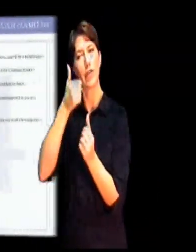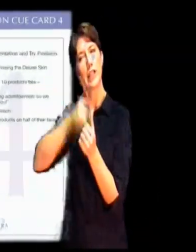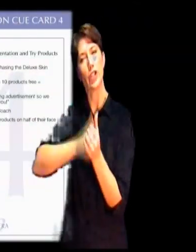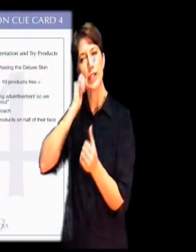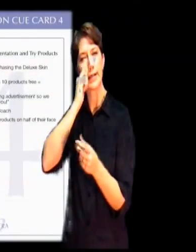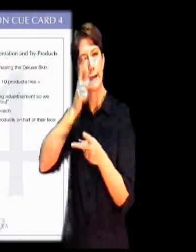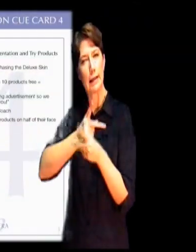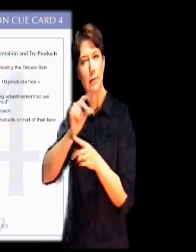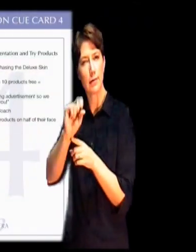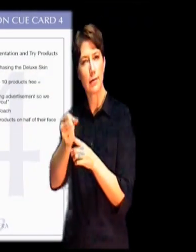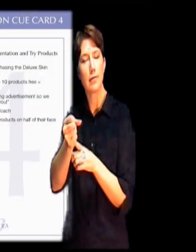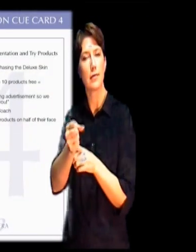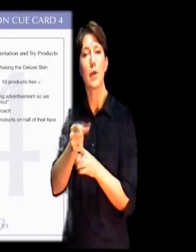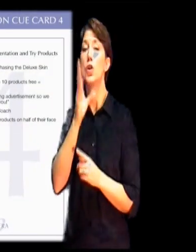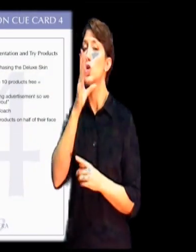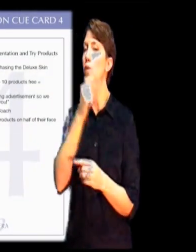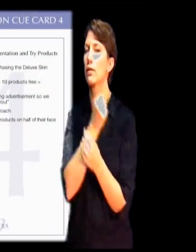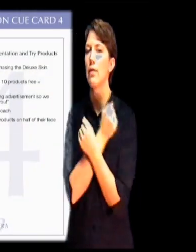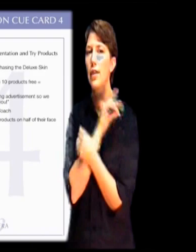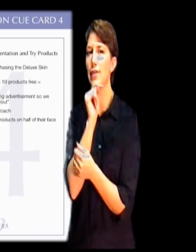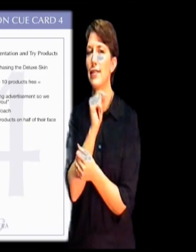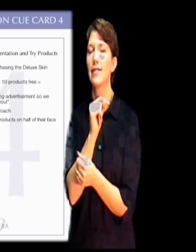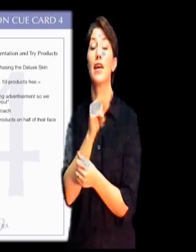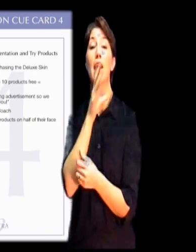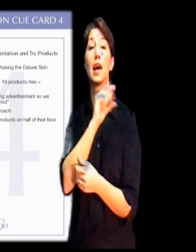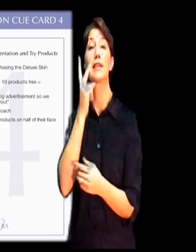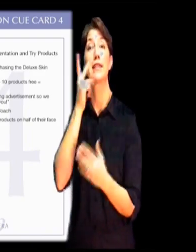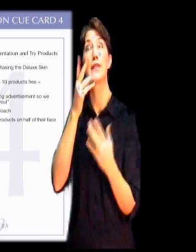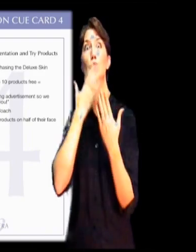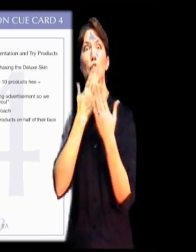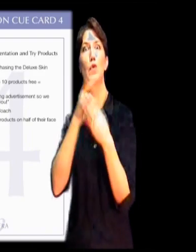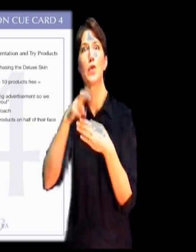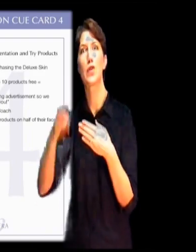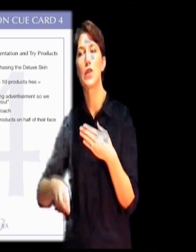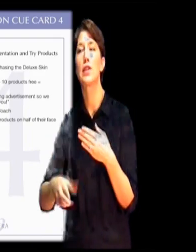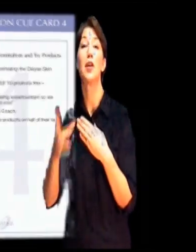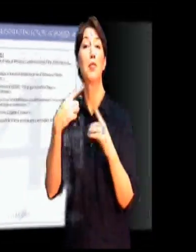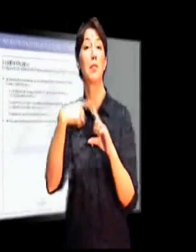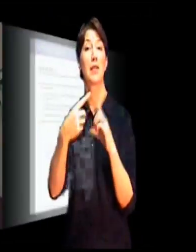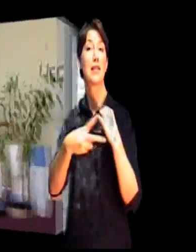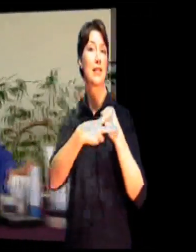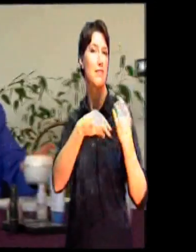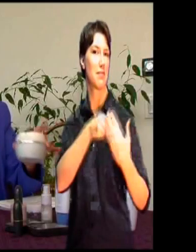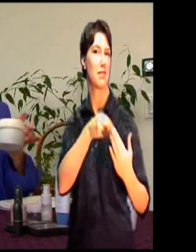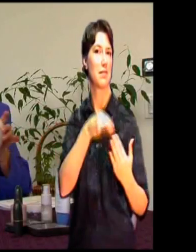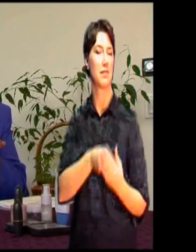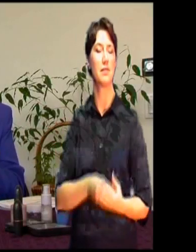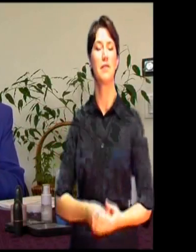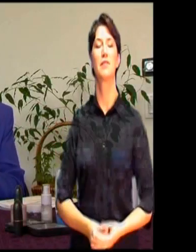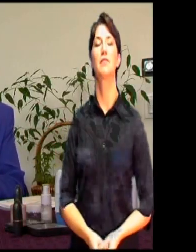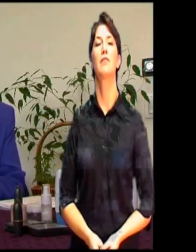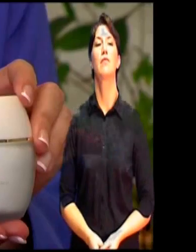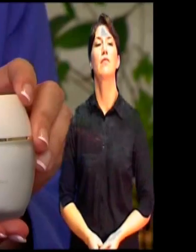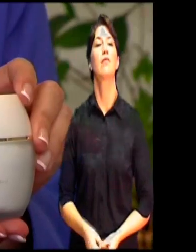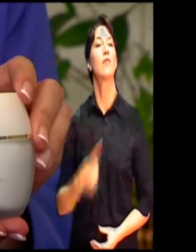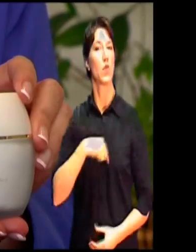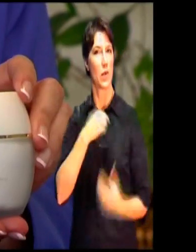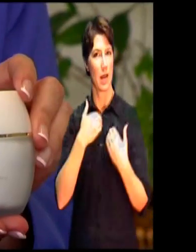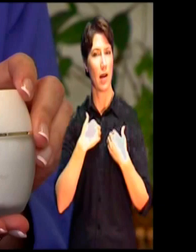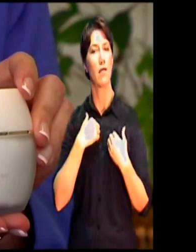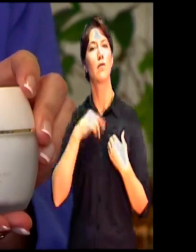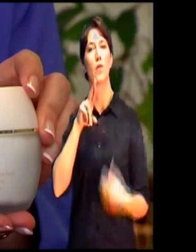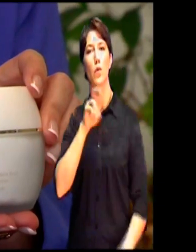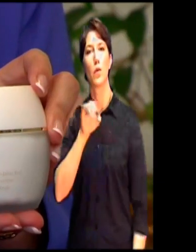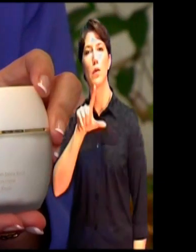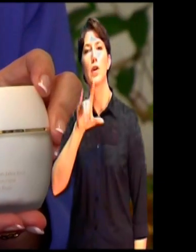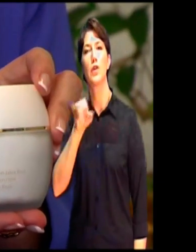going to love it and you're going to get results. That's the best part and save money. We have, again, the Royal Jelly Body